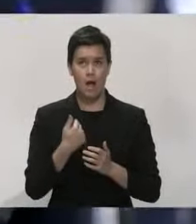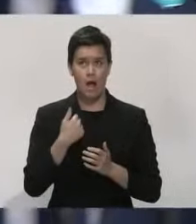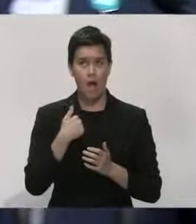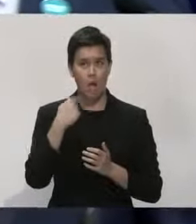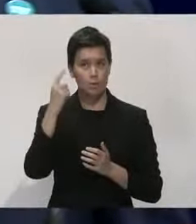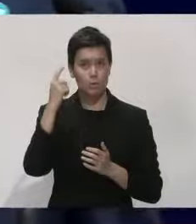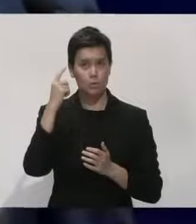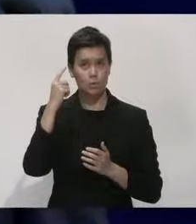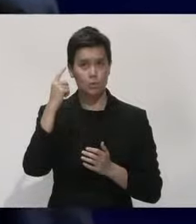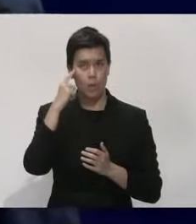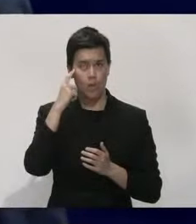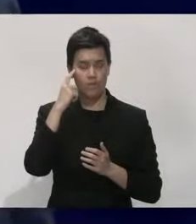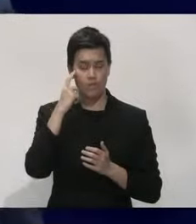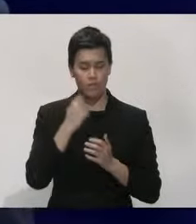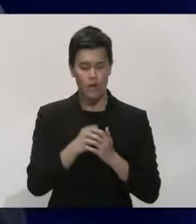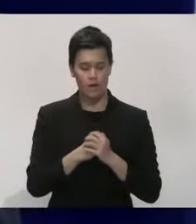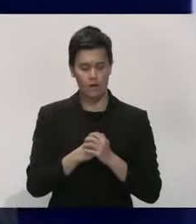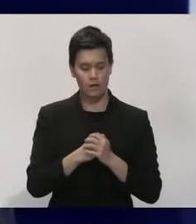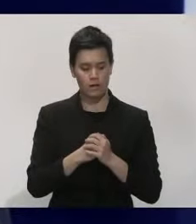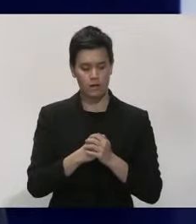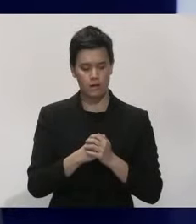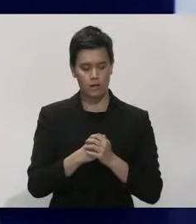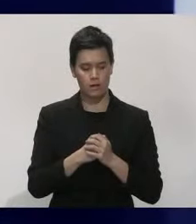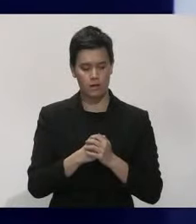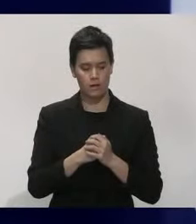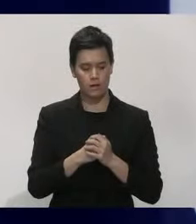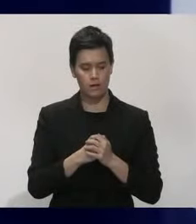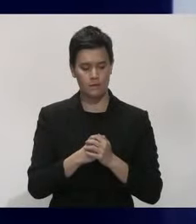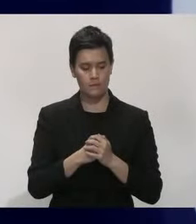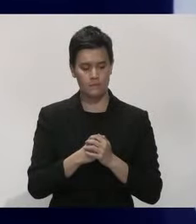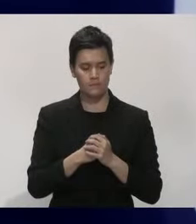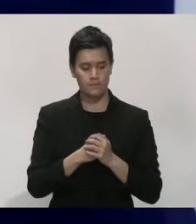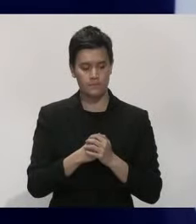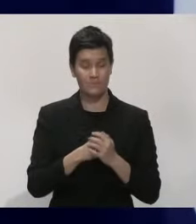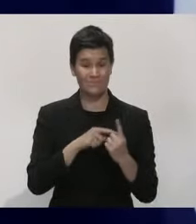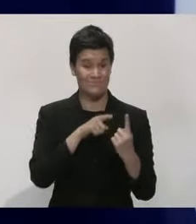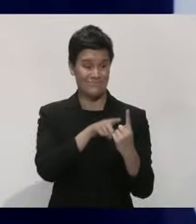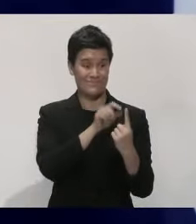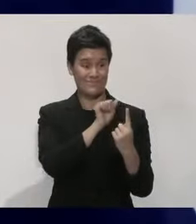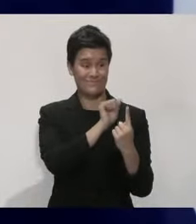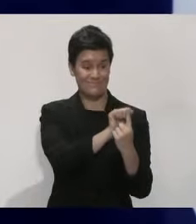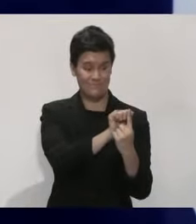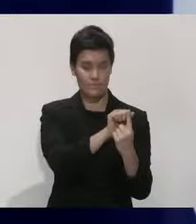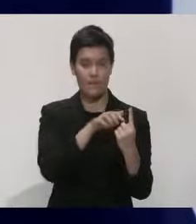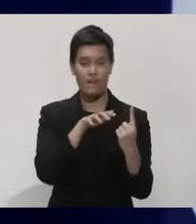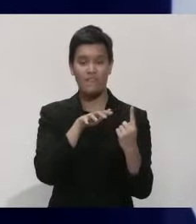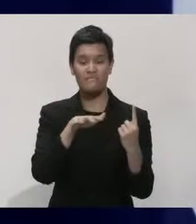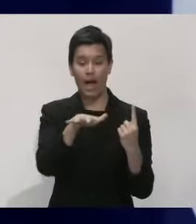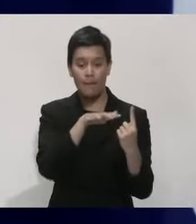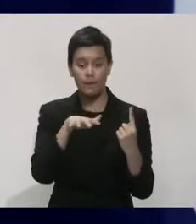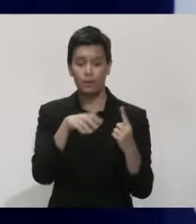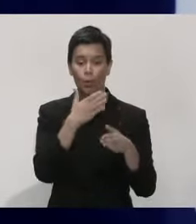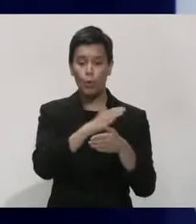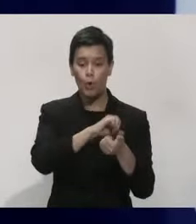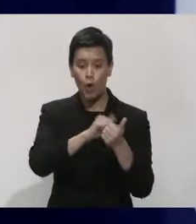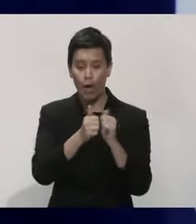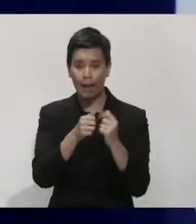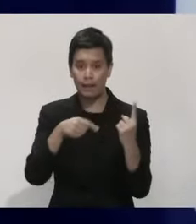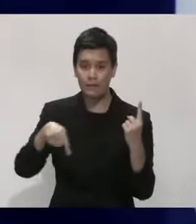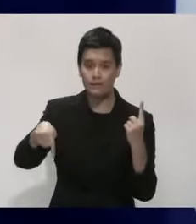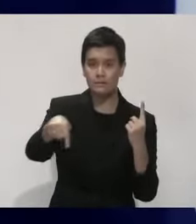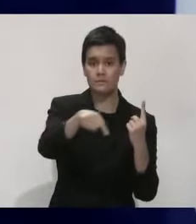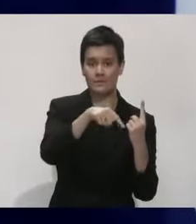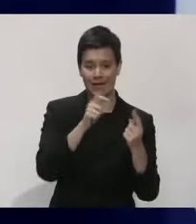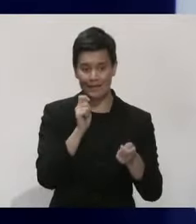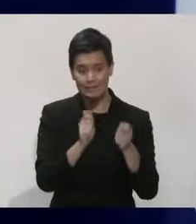were any – I think, actually, that despite testing of family and work colleagues, including serological testing of work